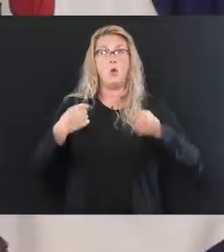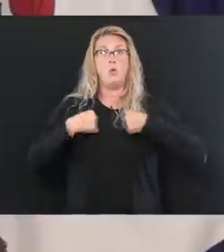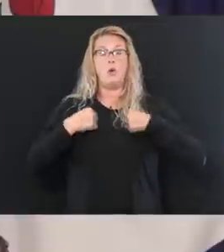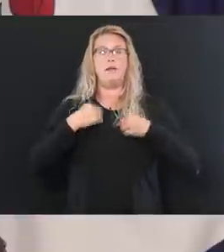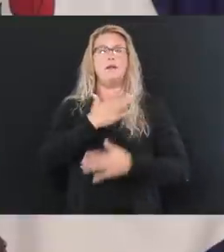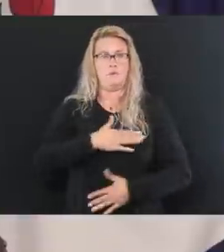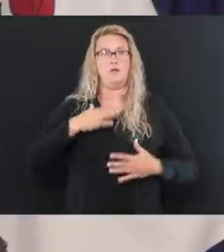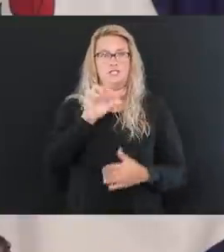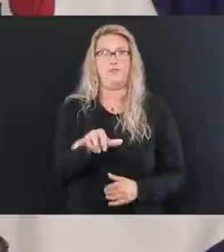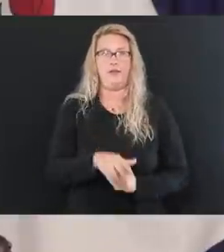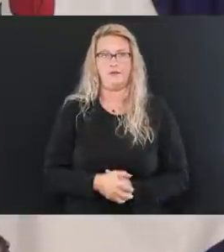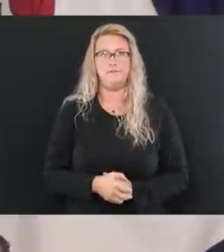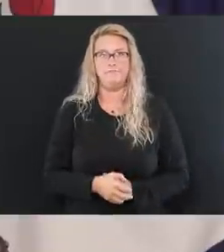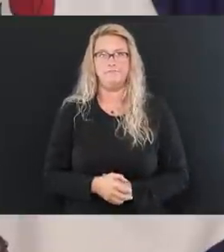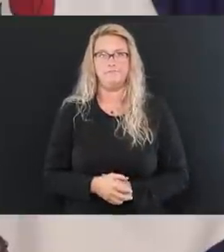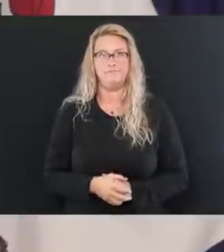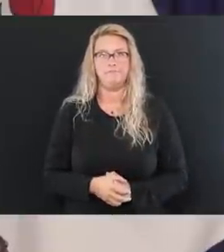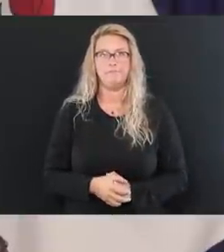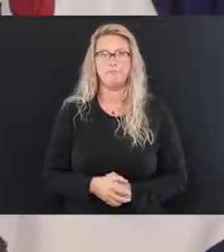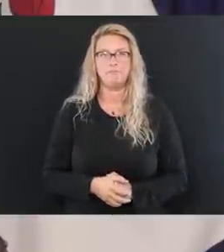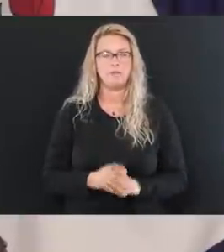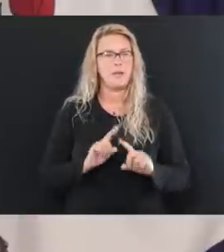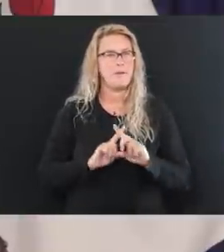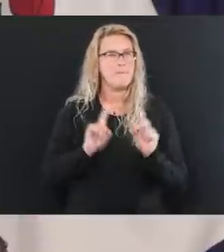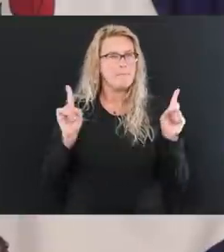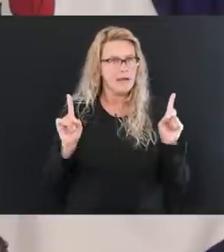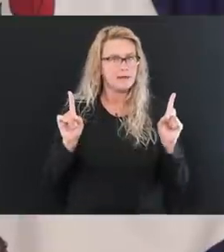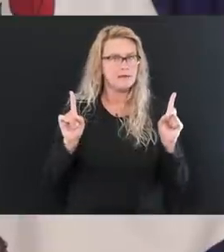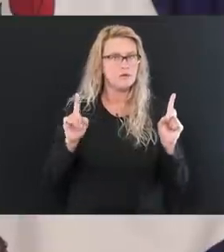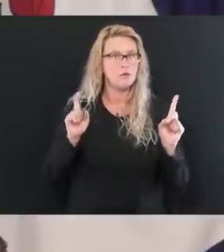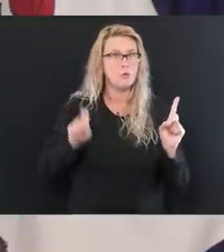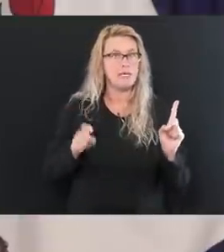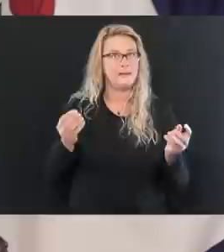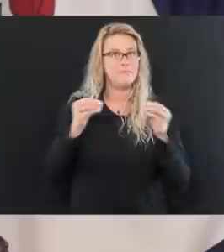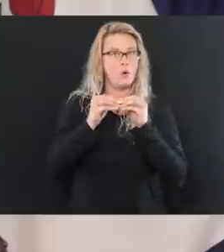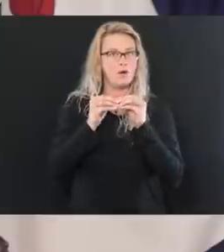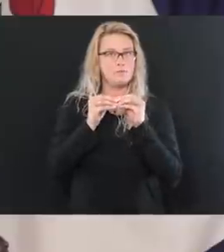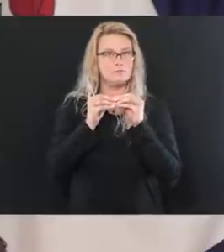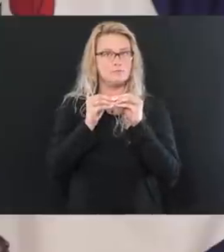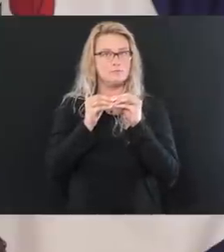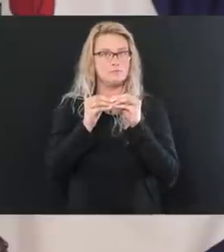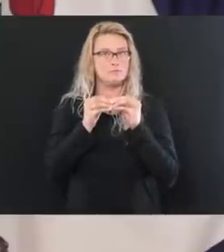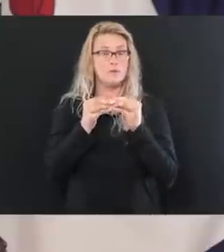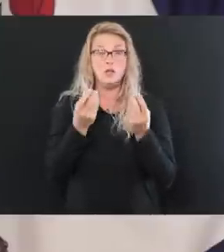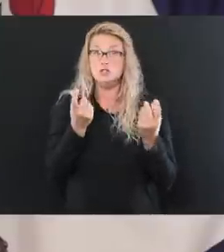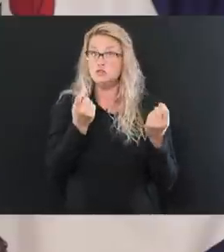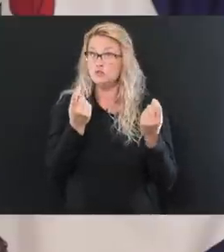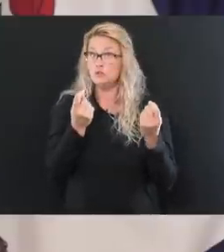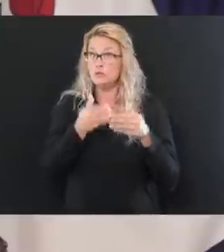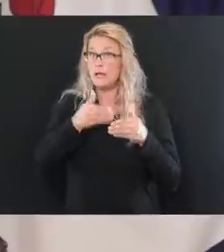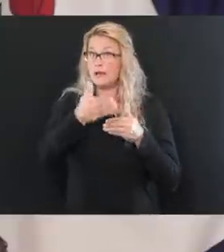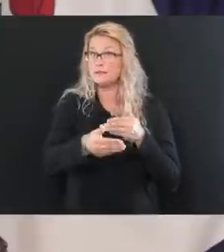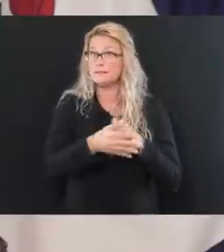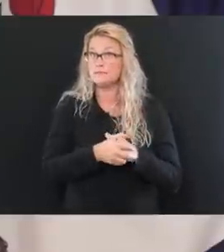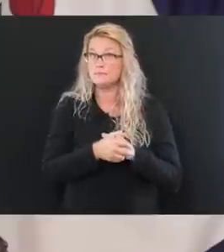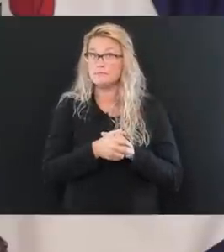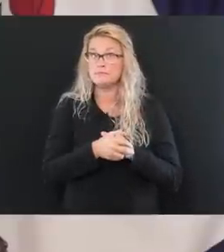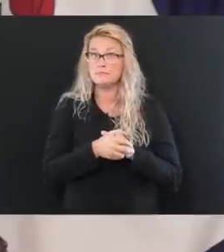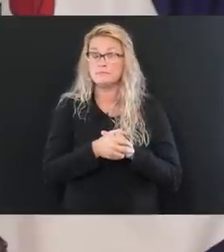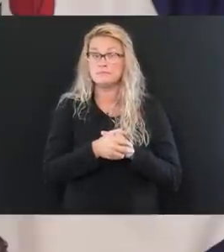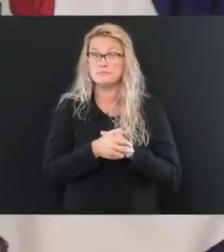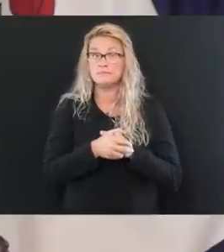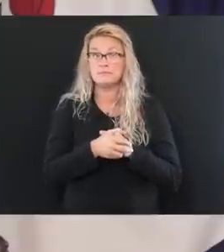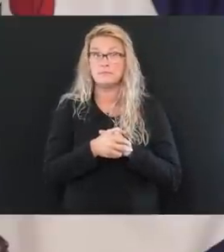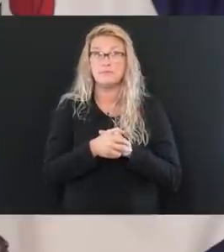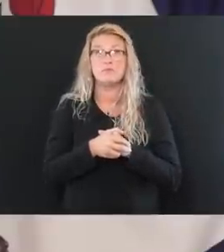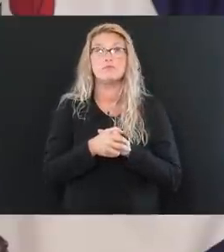But some way, somehow, we've got to do more. And so, what we're trying to do, what we're trying to say to you and